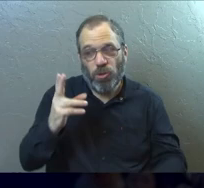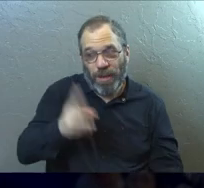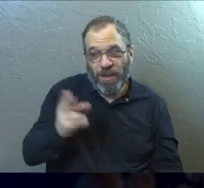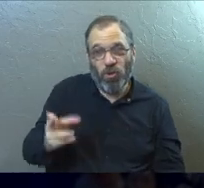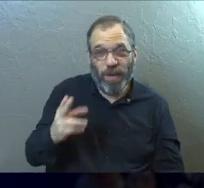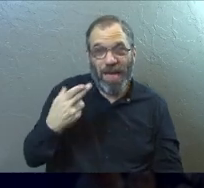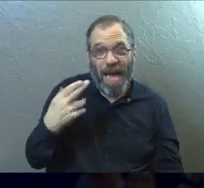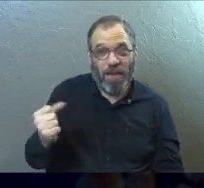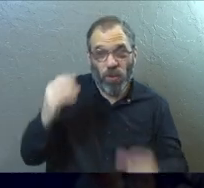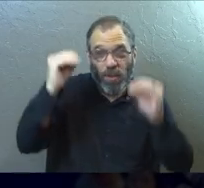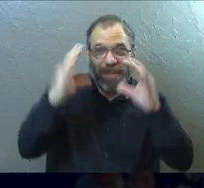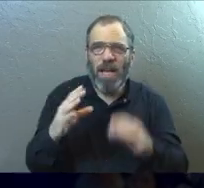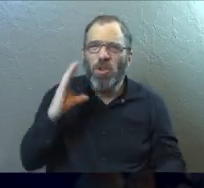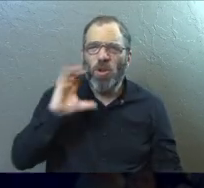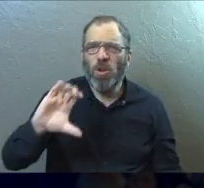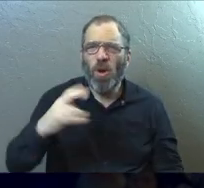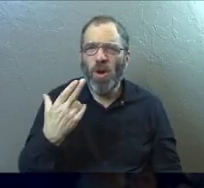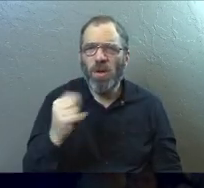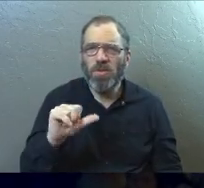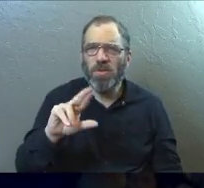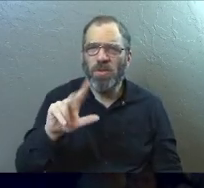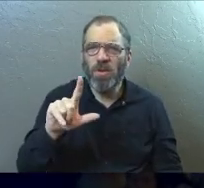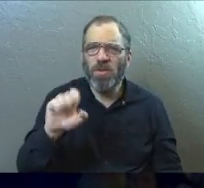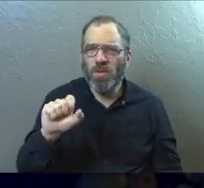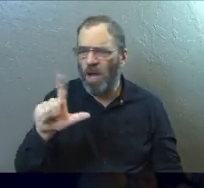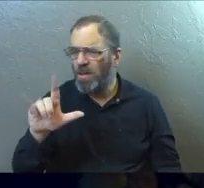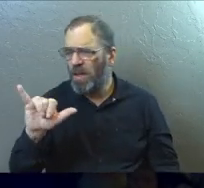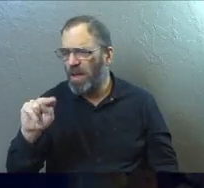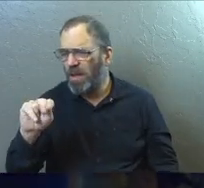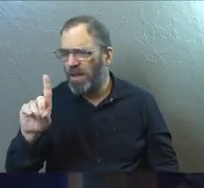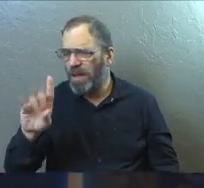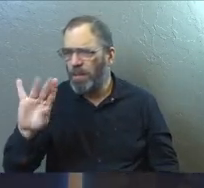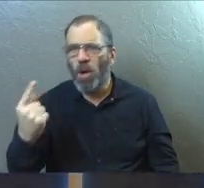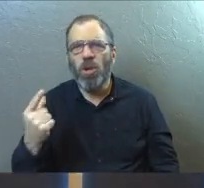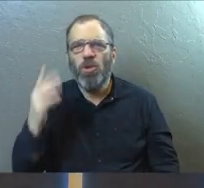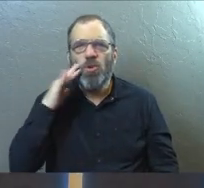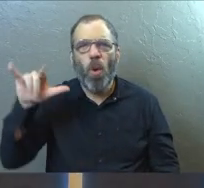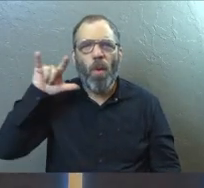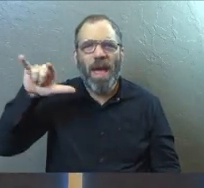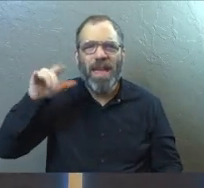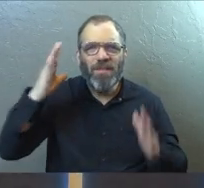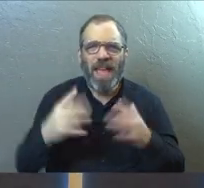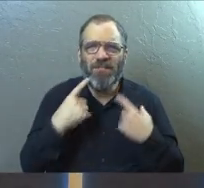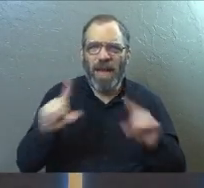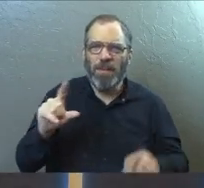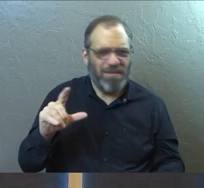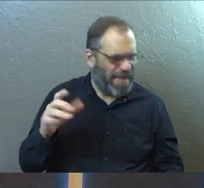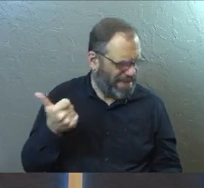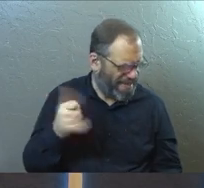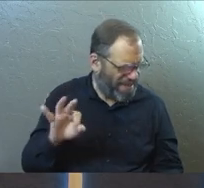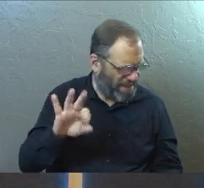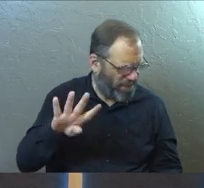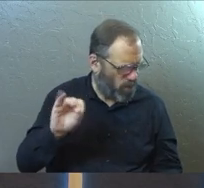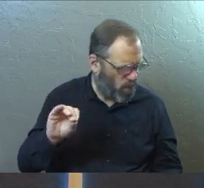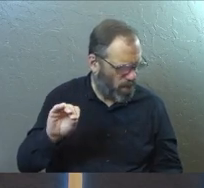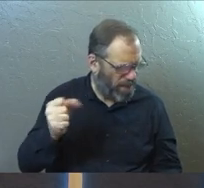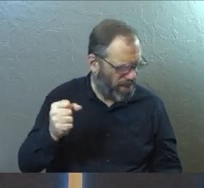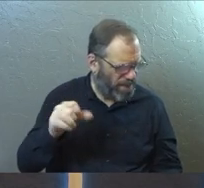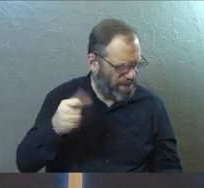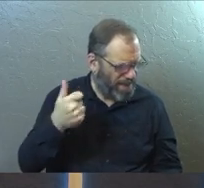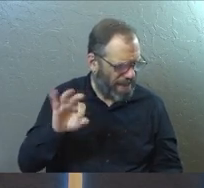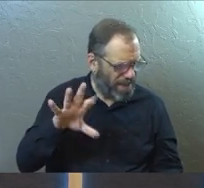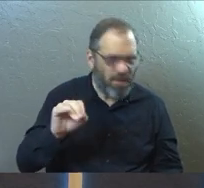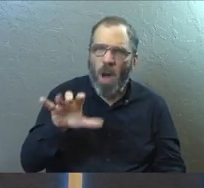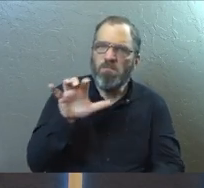And do you know Charles Lindbergh? I'm going way back. Charles Lindbergh, famous aviator, back in like 1940s, 1950s.